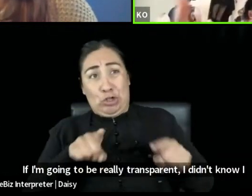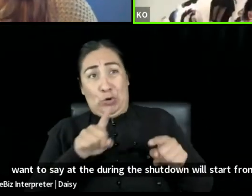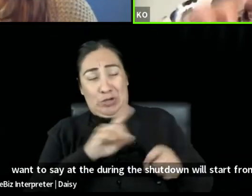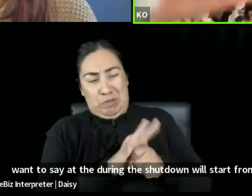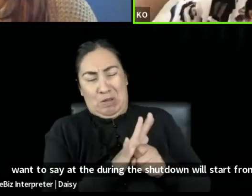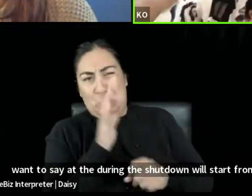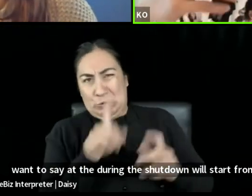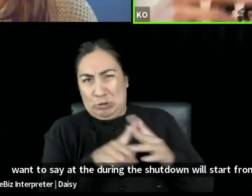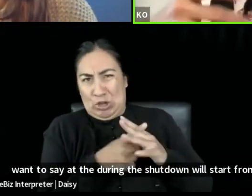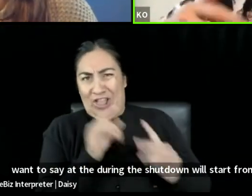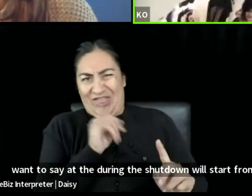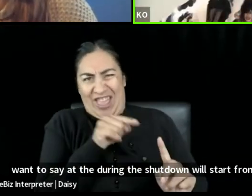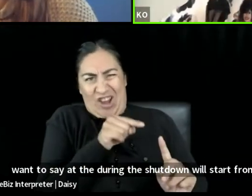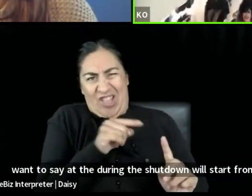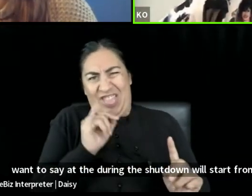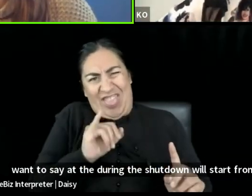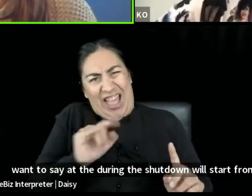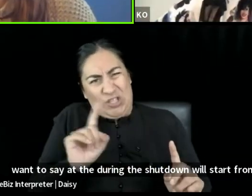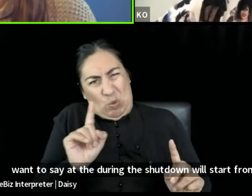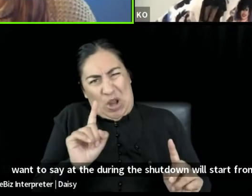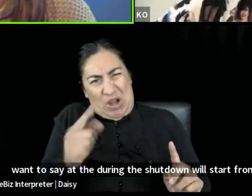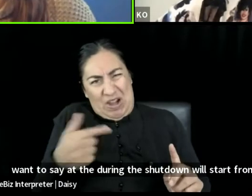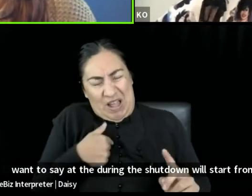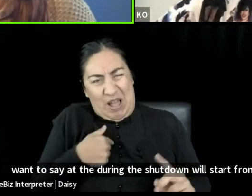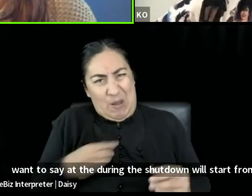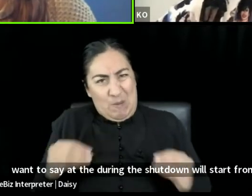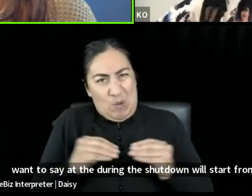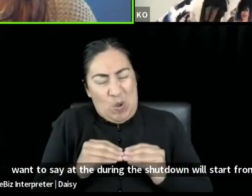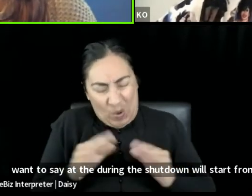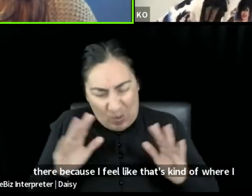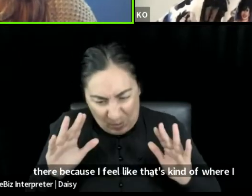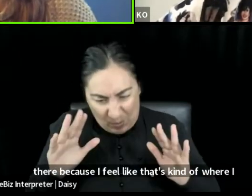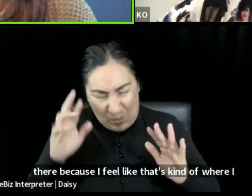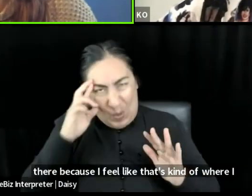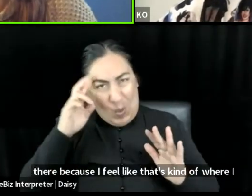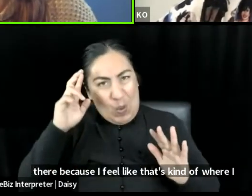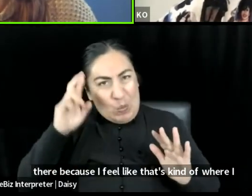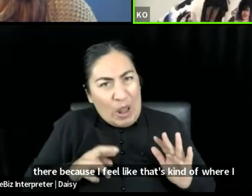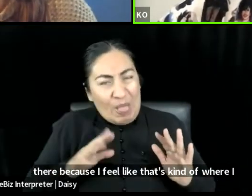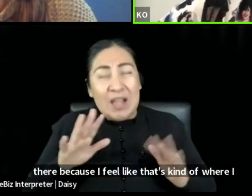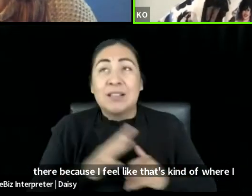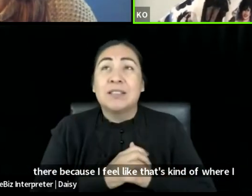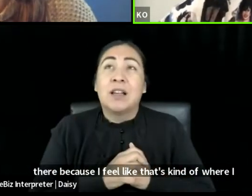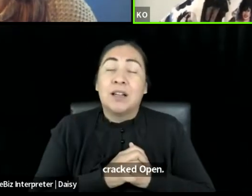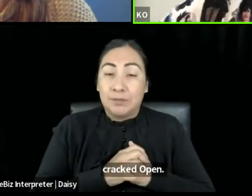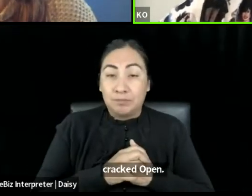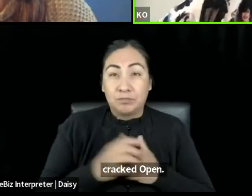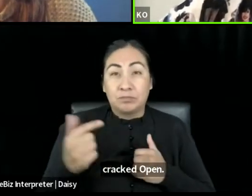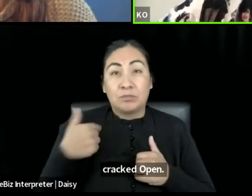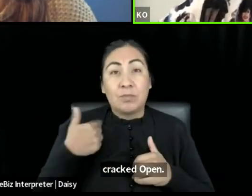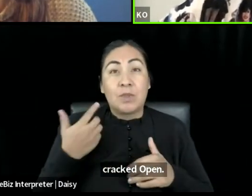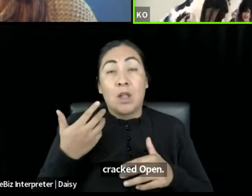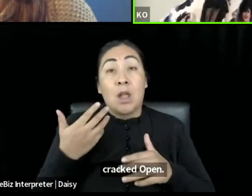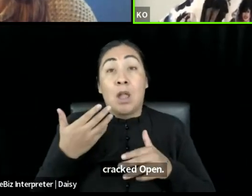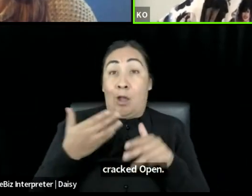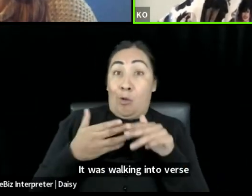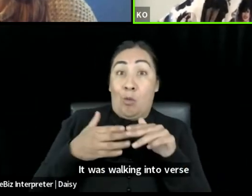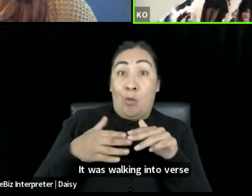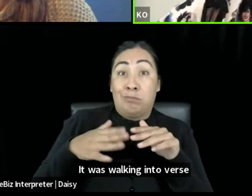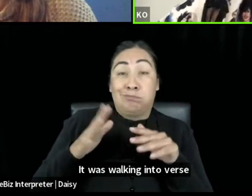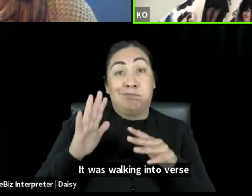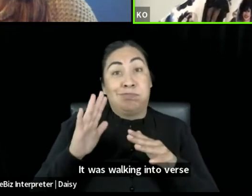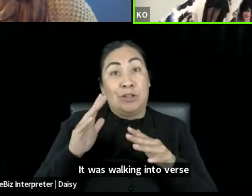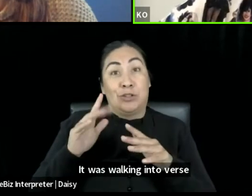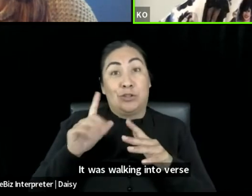I feel like that's kind of where I cracked open. Um, it was walking into virtual, uh, educational